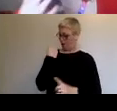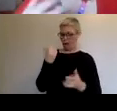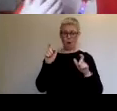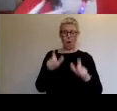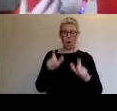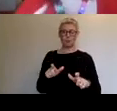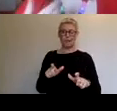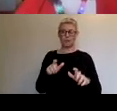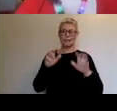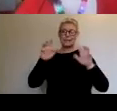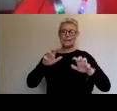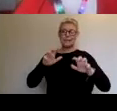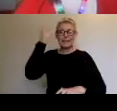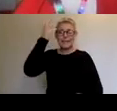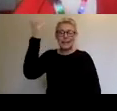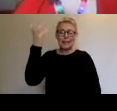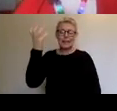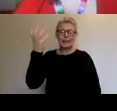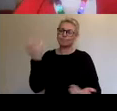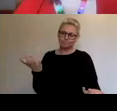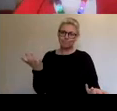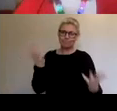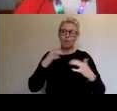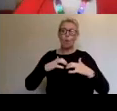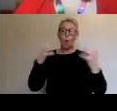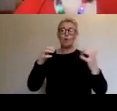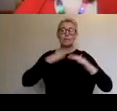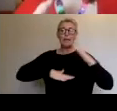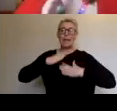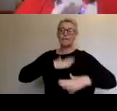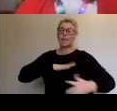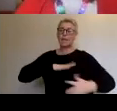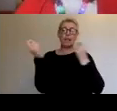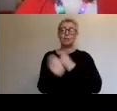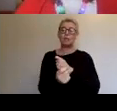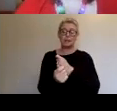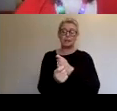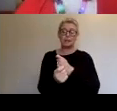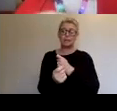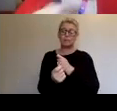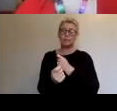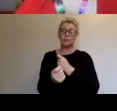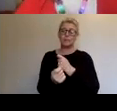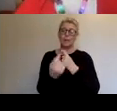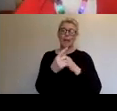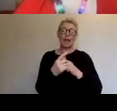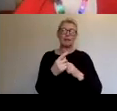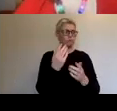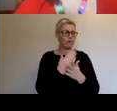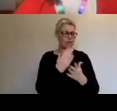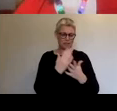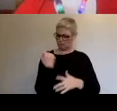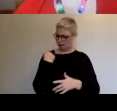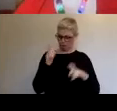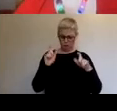Audience behaviour is changing and adapting to this new reality and kind of as many people in the art sector scrambled to get their heads around